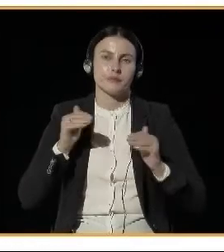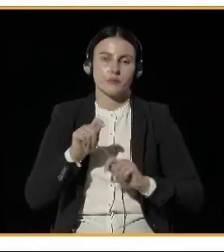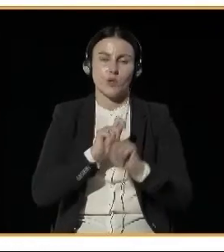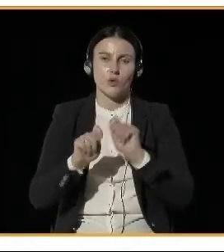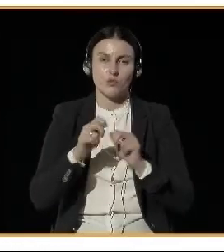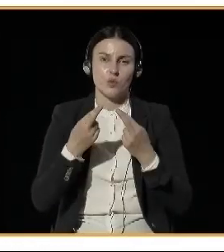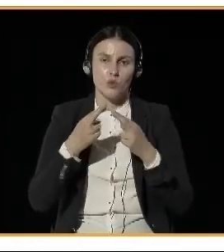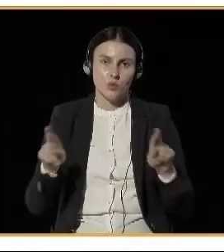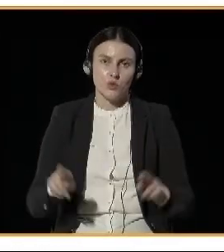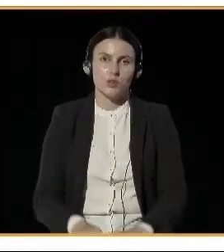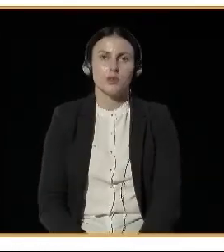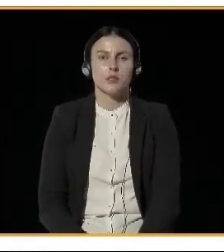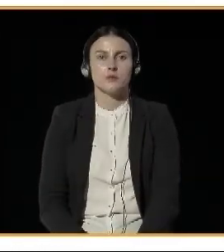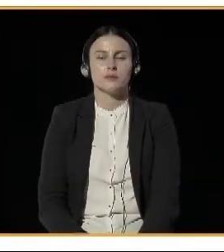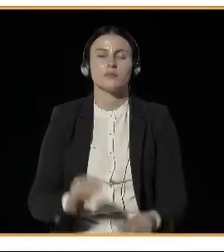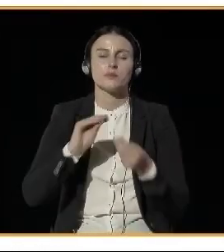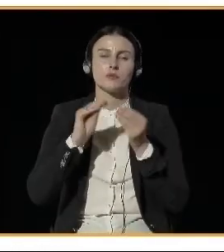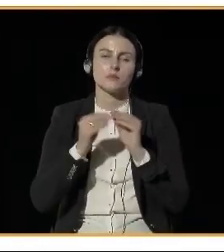for example,